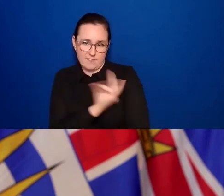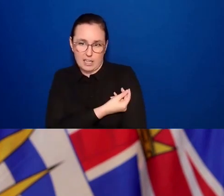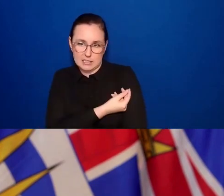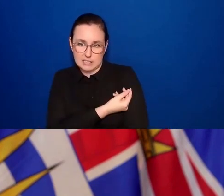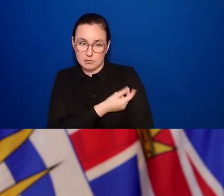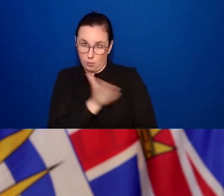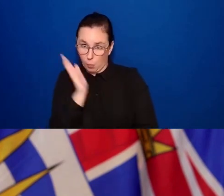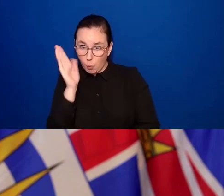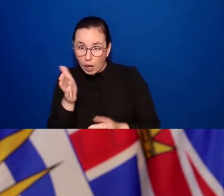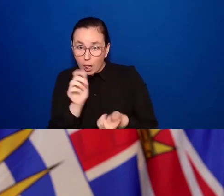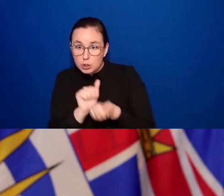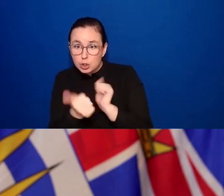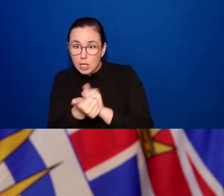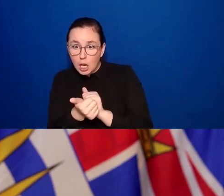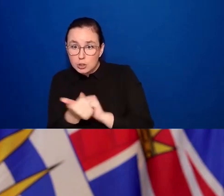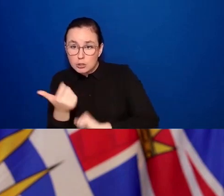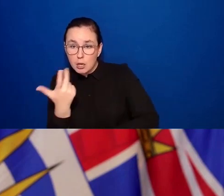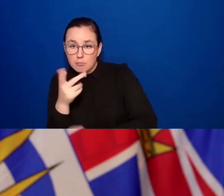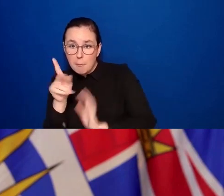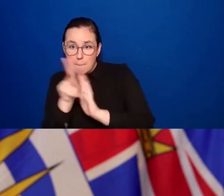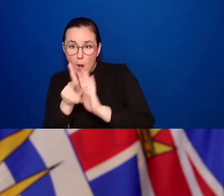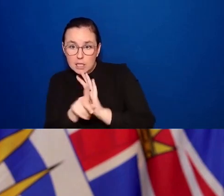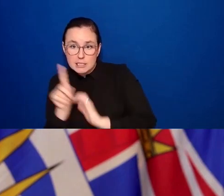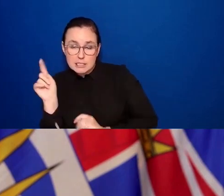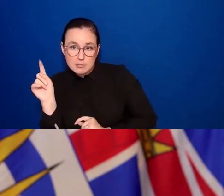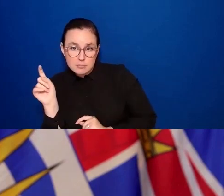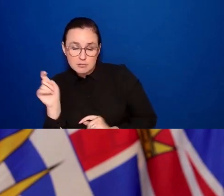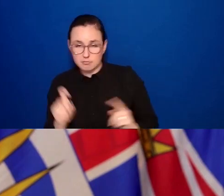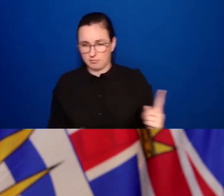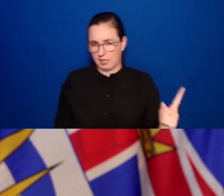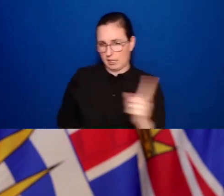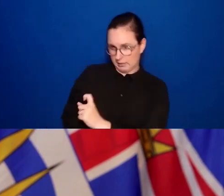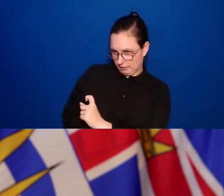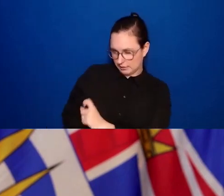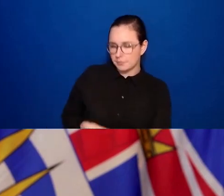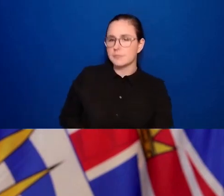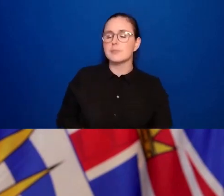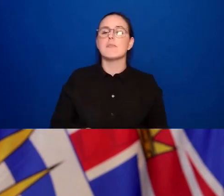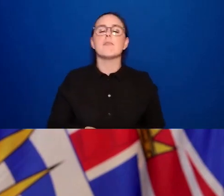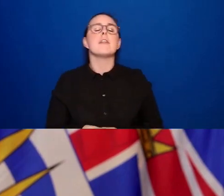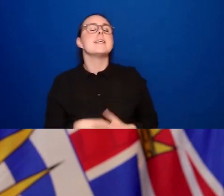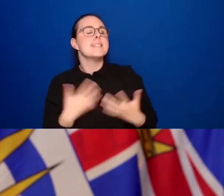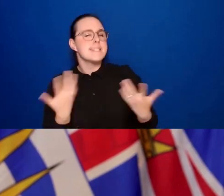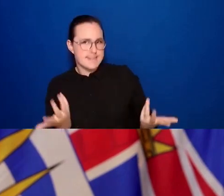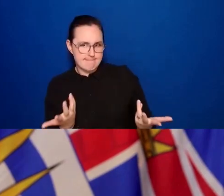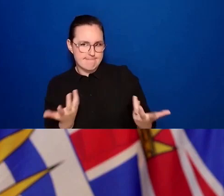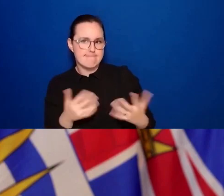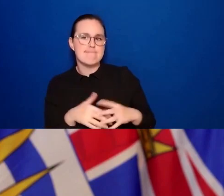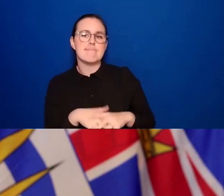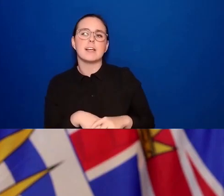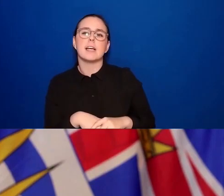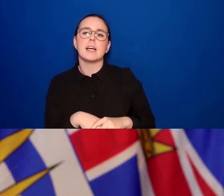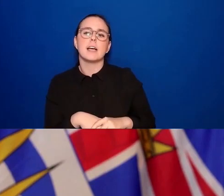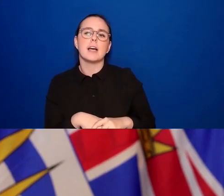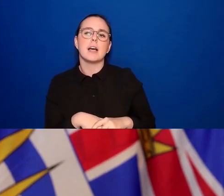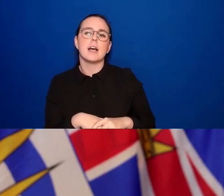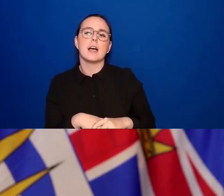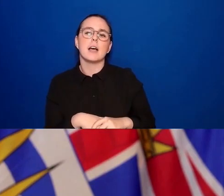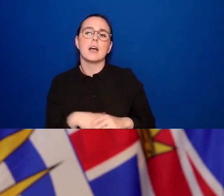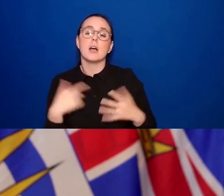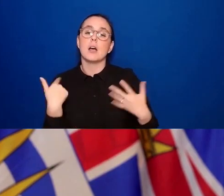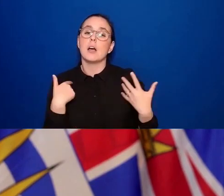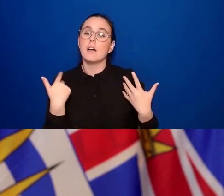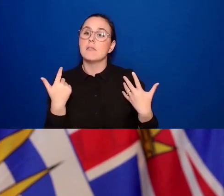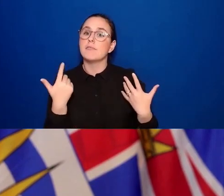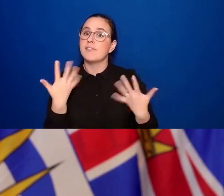Yeah. So what we've been talking about, and I've talked with the human rights commissioner on this, we've talked with all of the